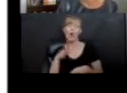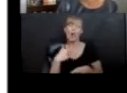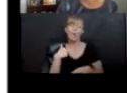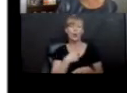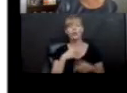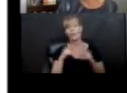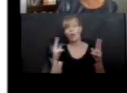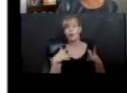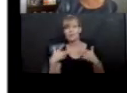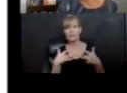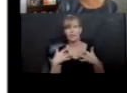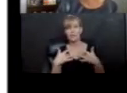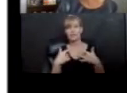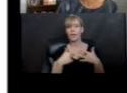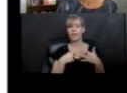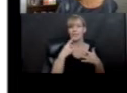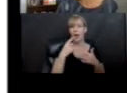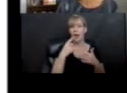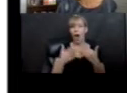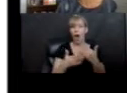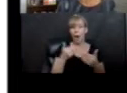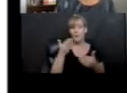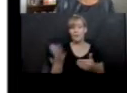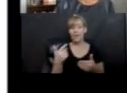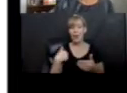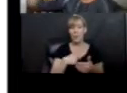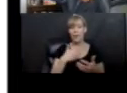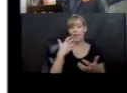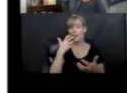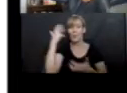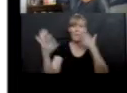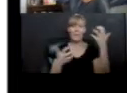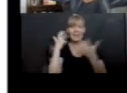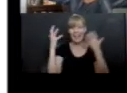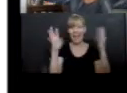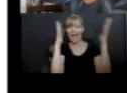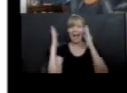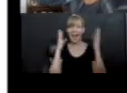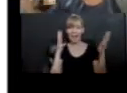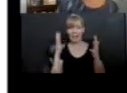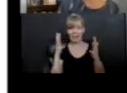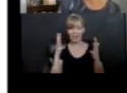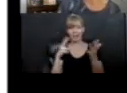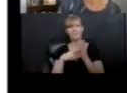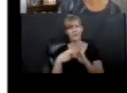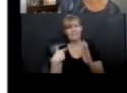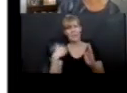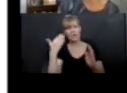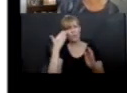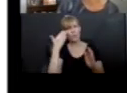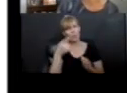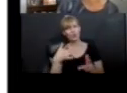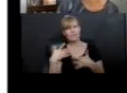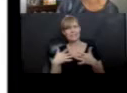Instead, I said, almost there. We whoop and yell. So I know, right? I know you're excited. Certain